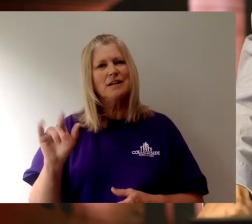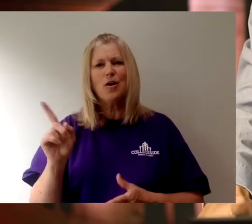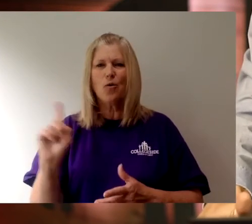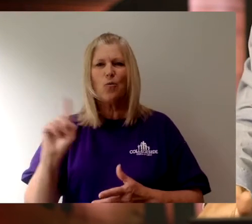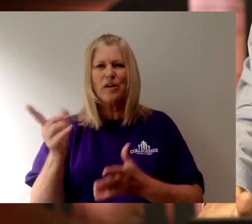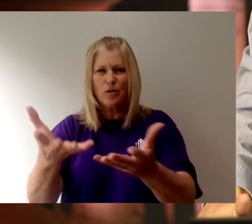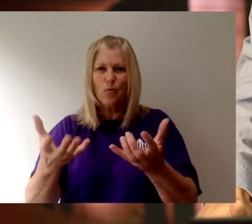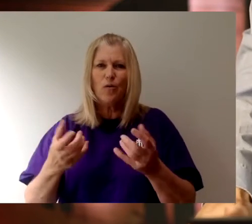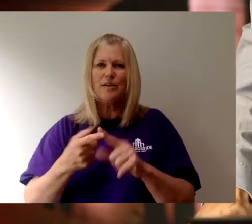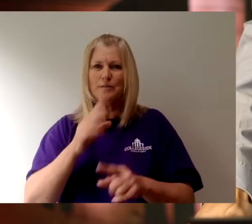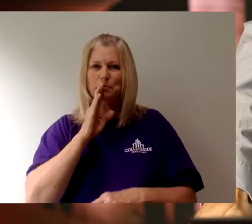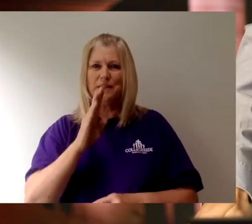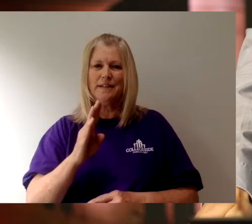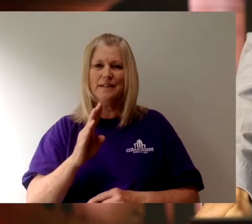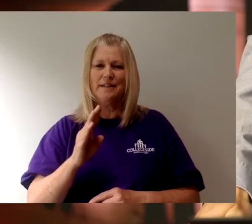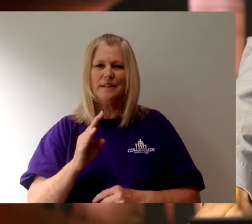Where do you want to be?